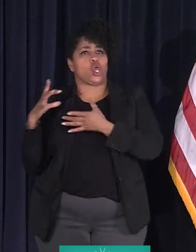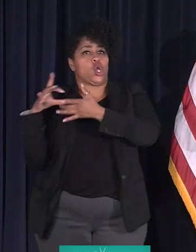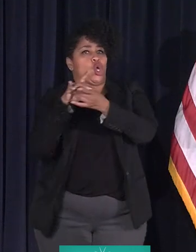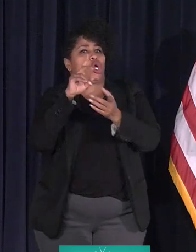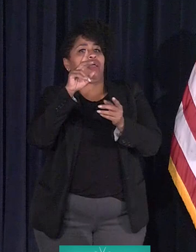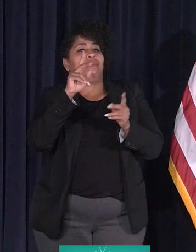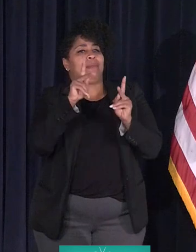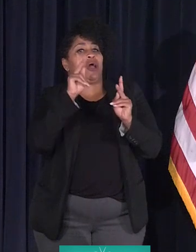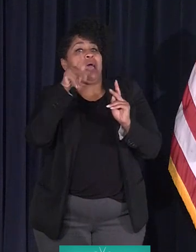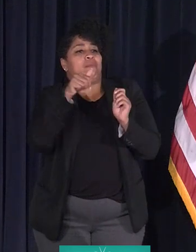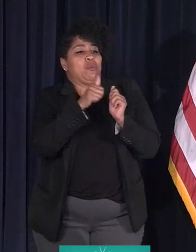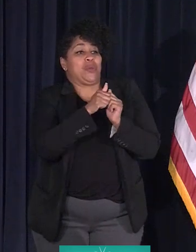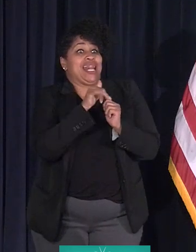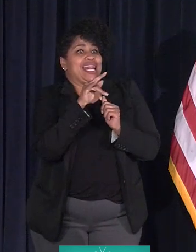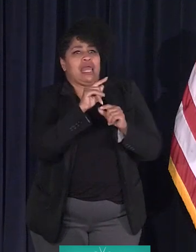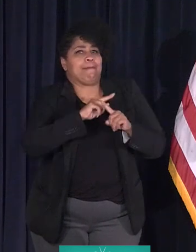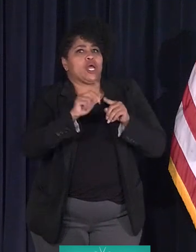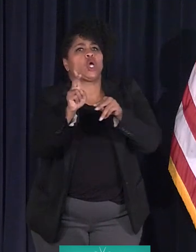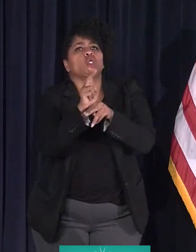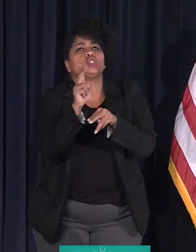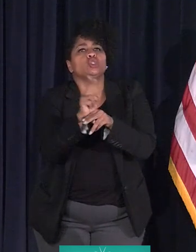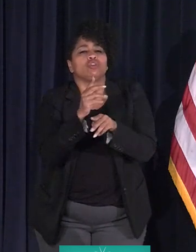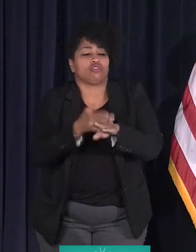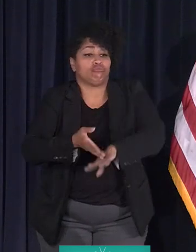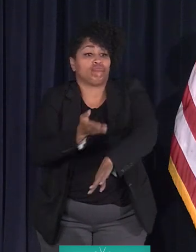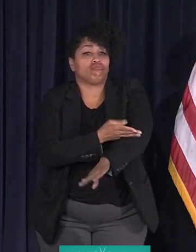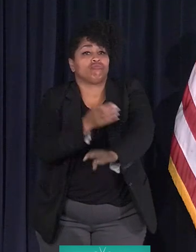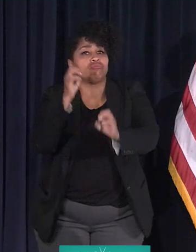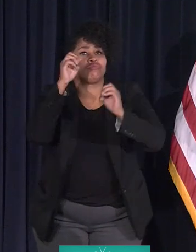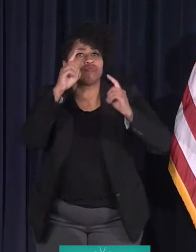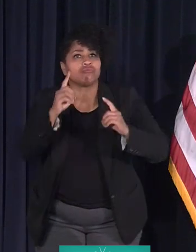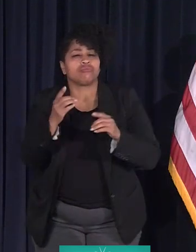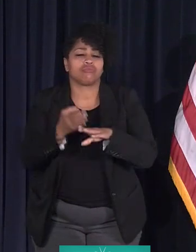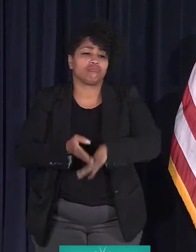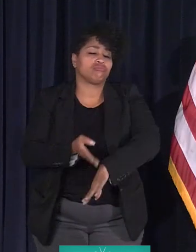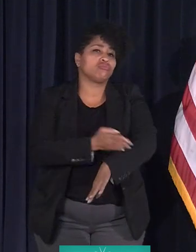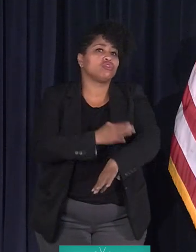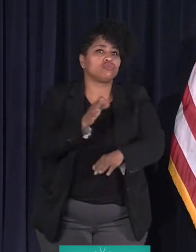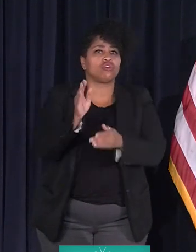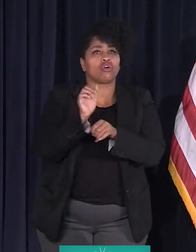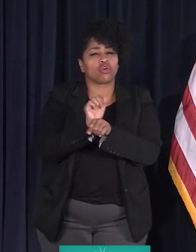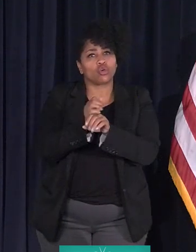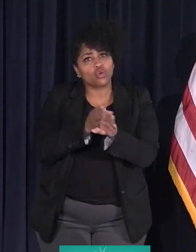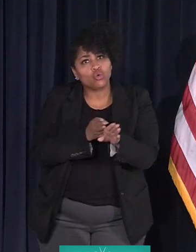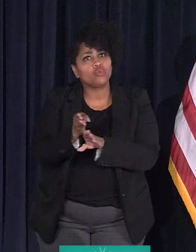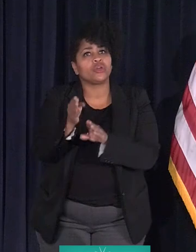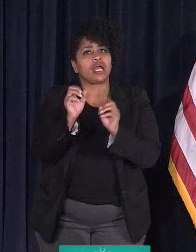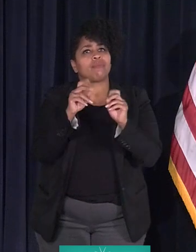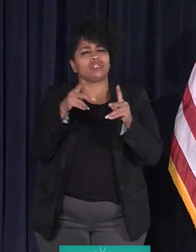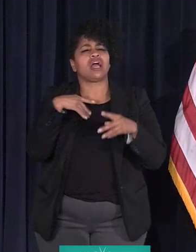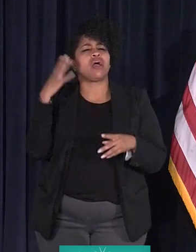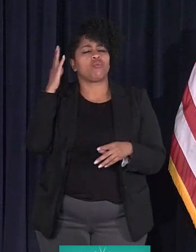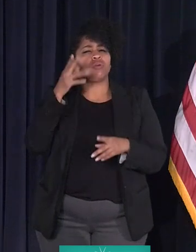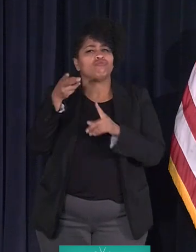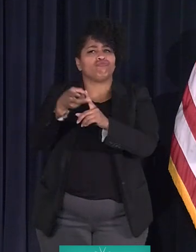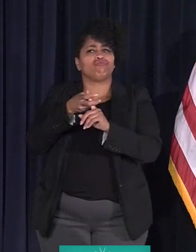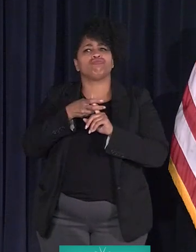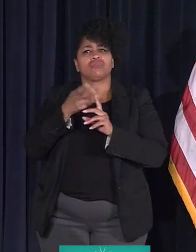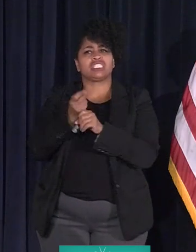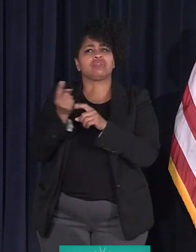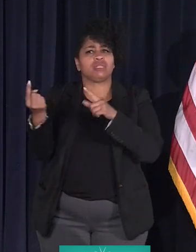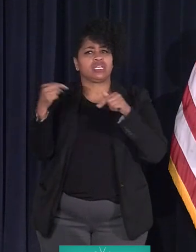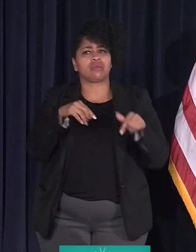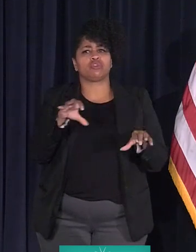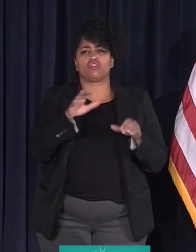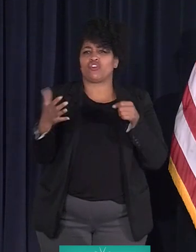but then we use it to improve their education, improve career opportunities. So I'm going to get Josh to come in here on one of these and do